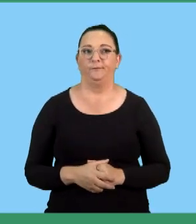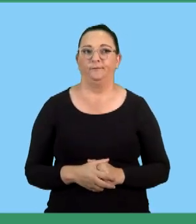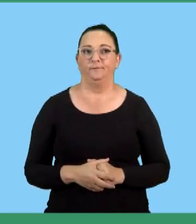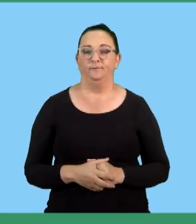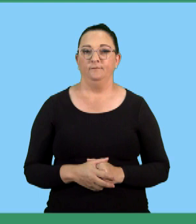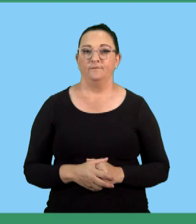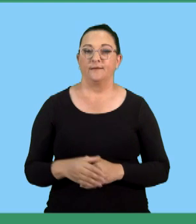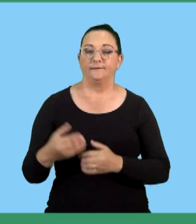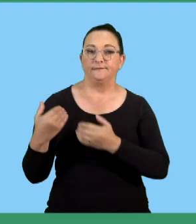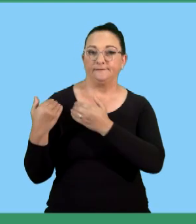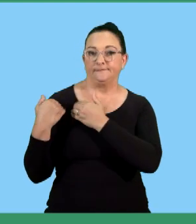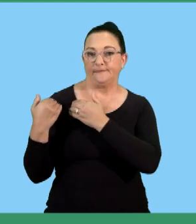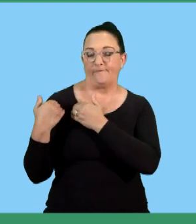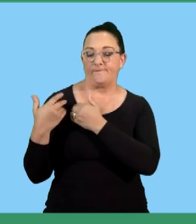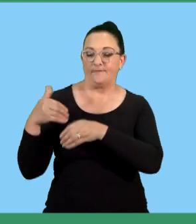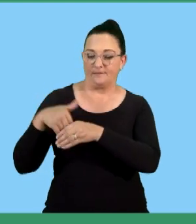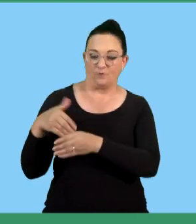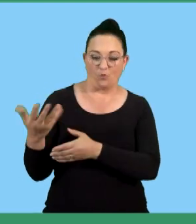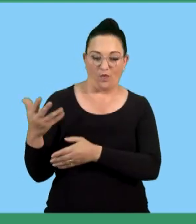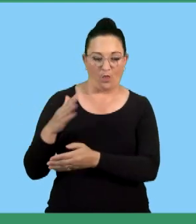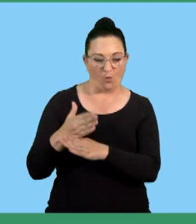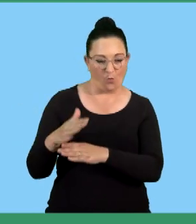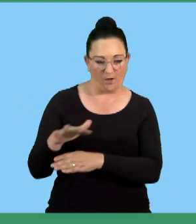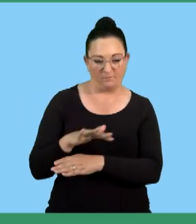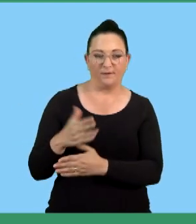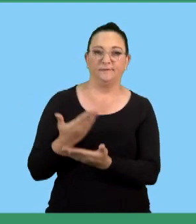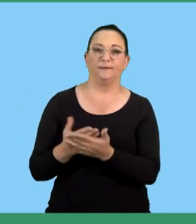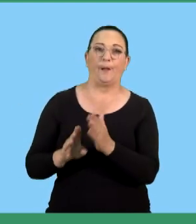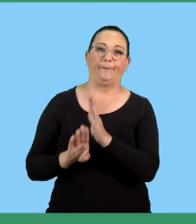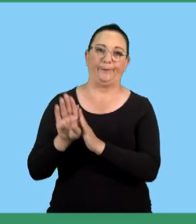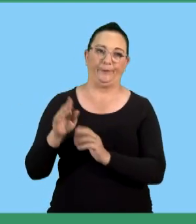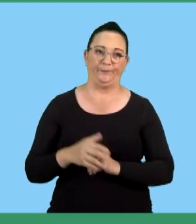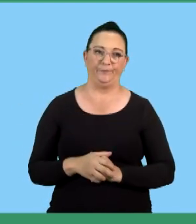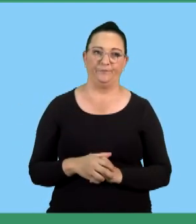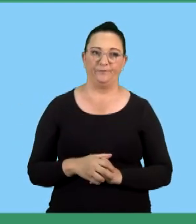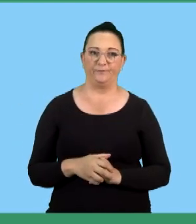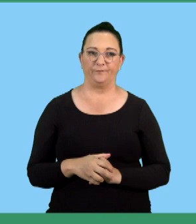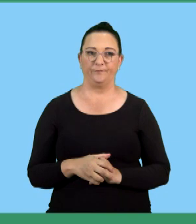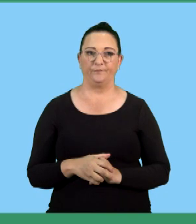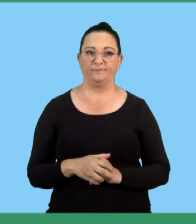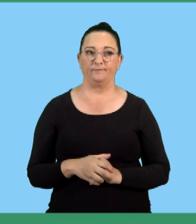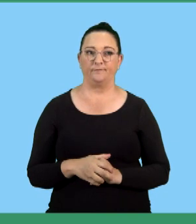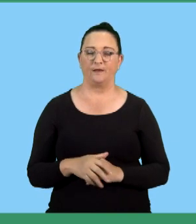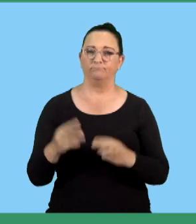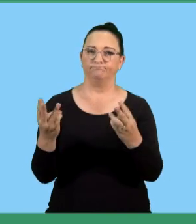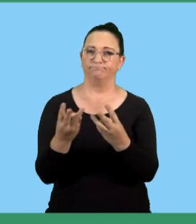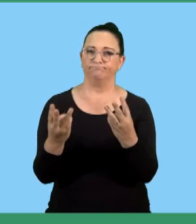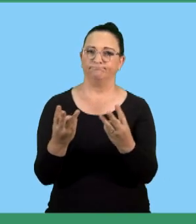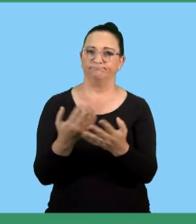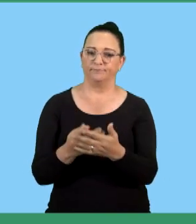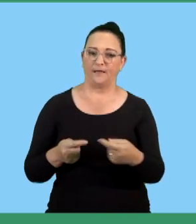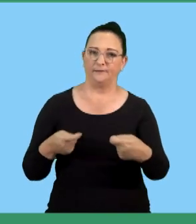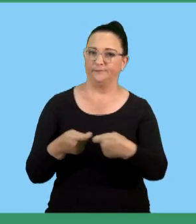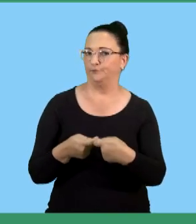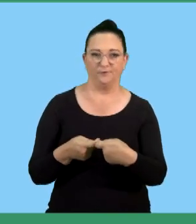COIDA do? It promotes safety in the workplace. Employees do not contribute towards this fund.